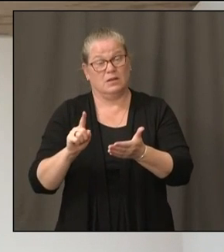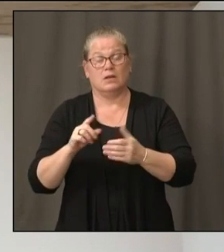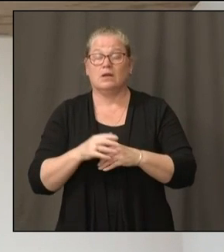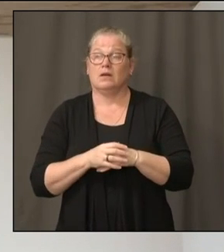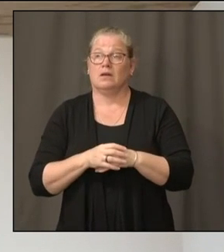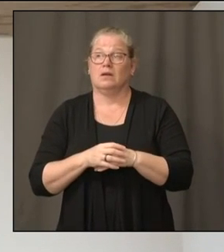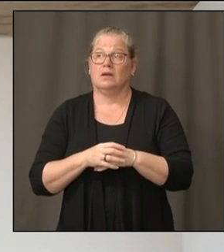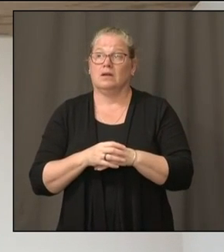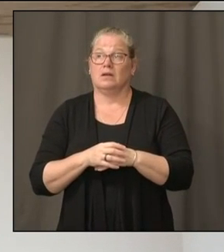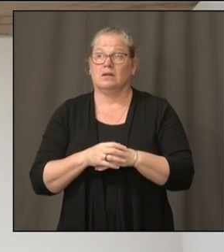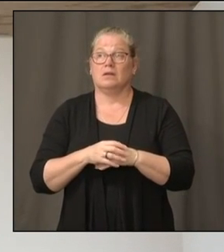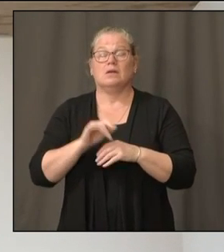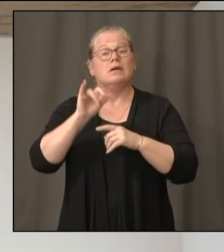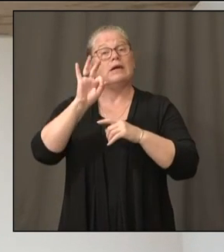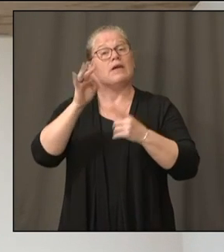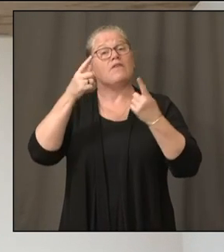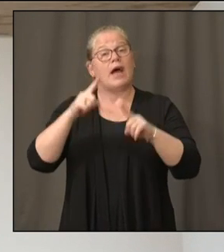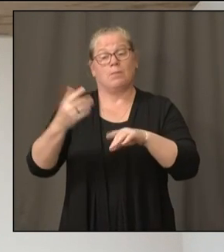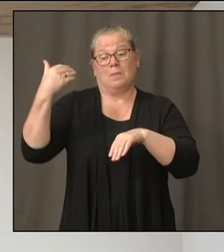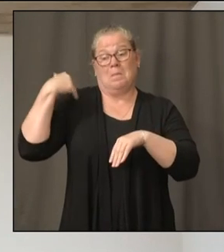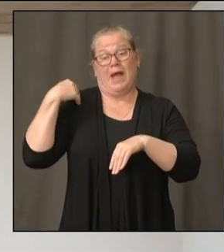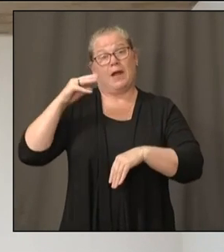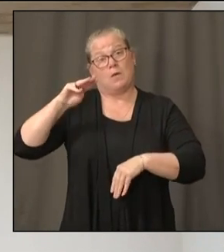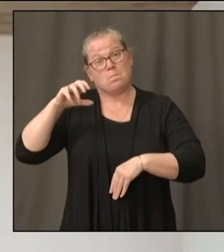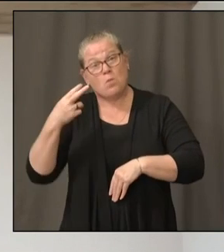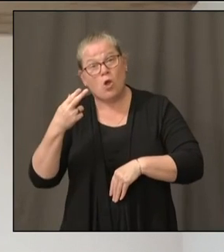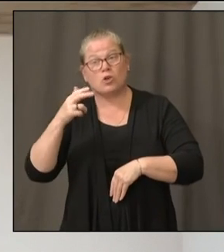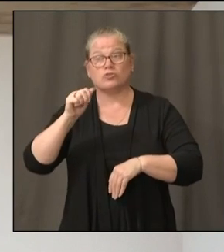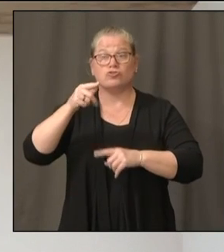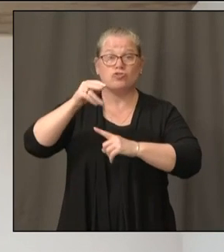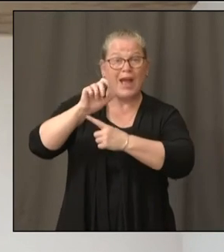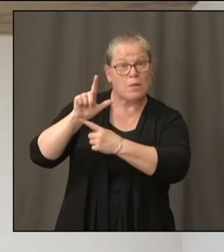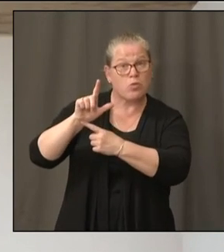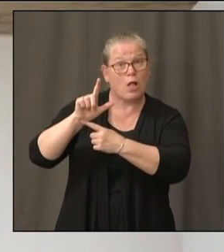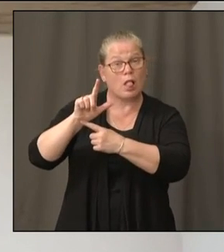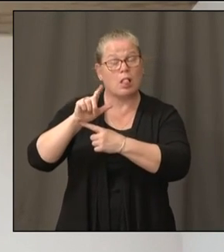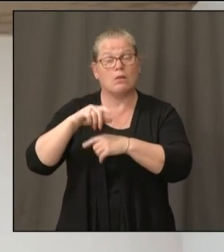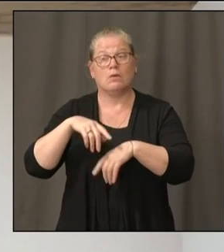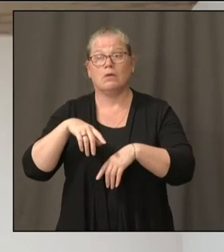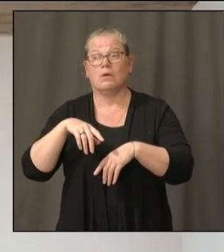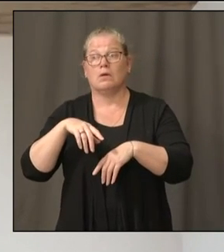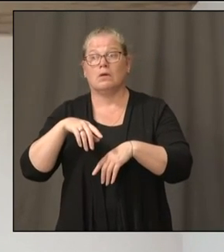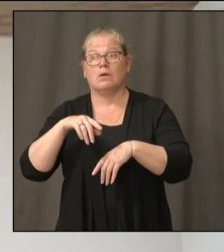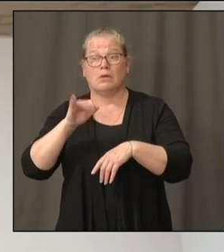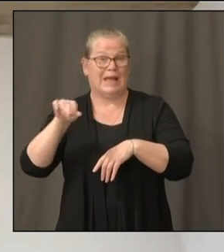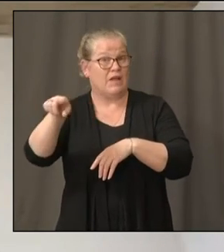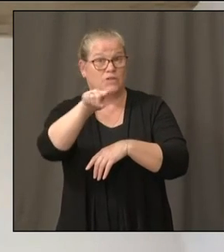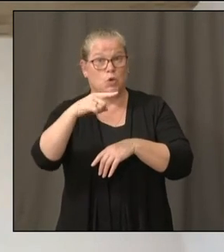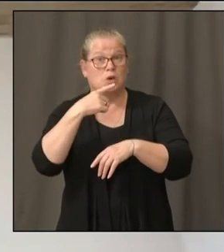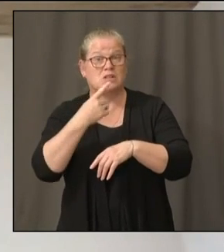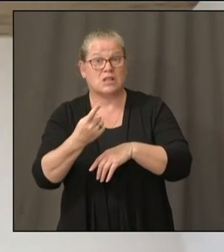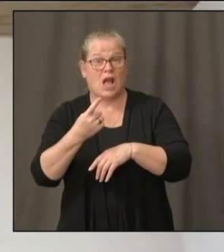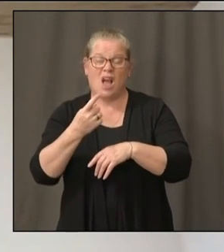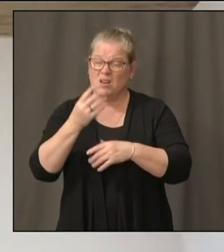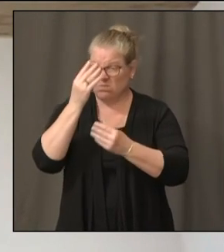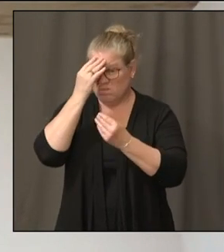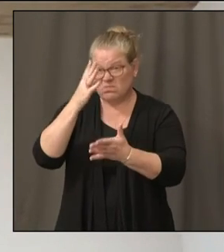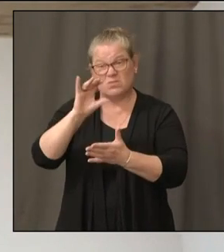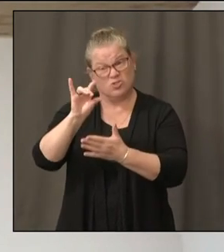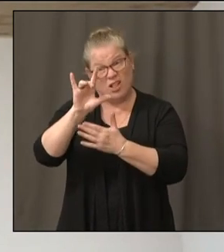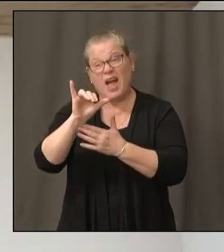March and April, that we'd be seeing this level of transmission in July,